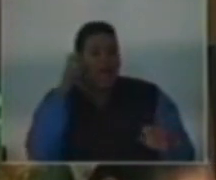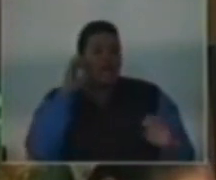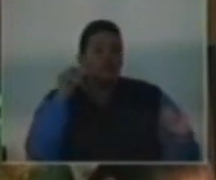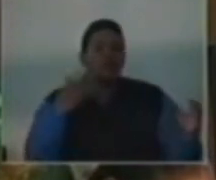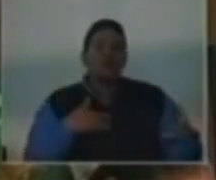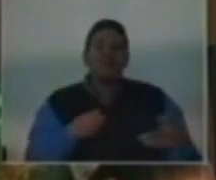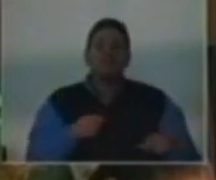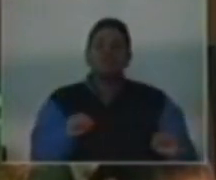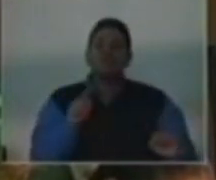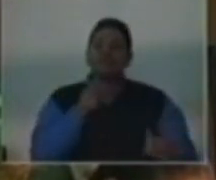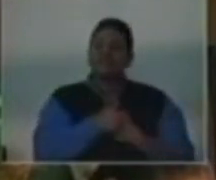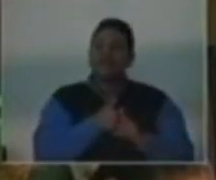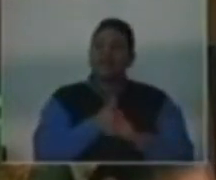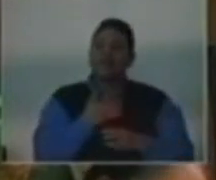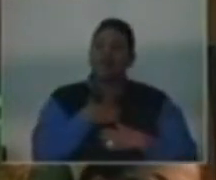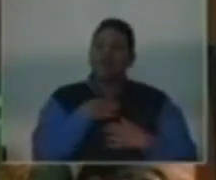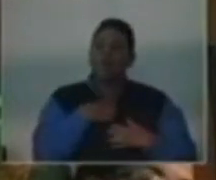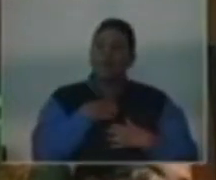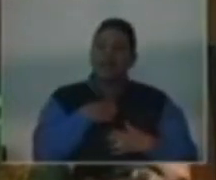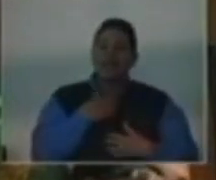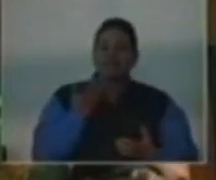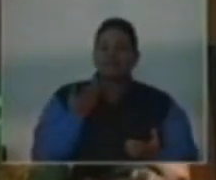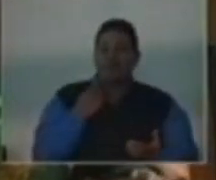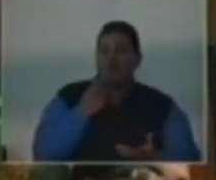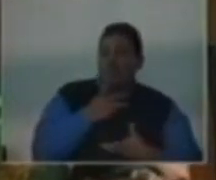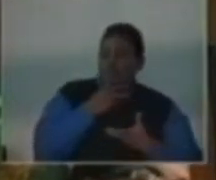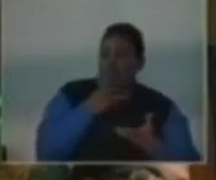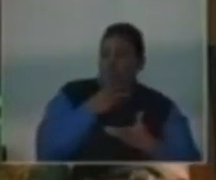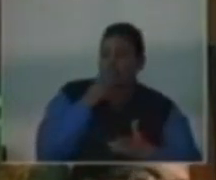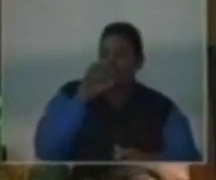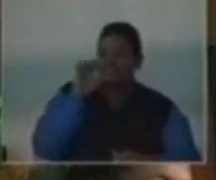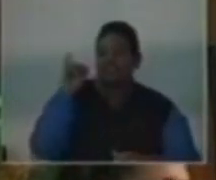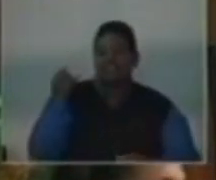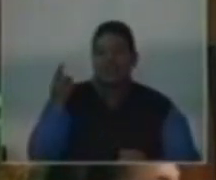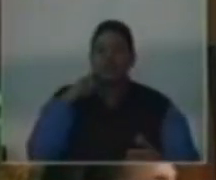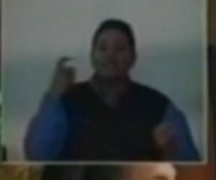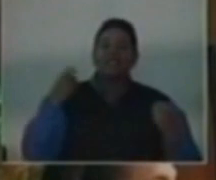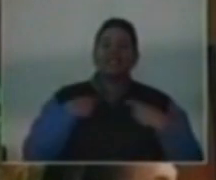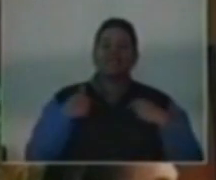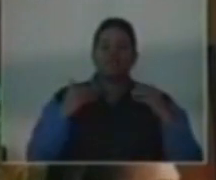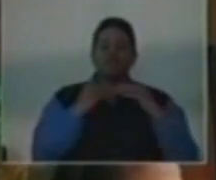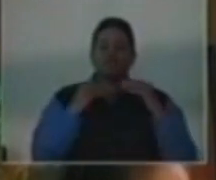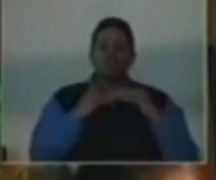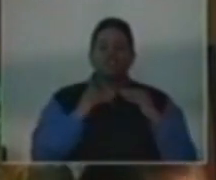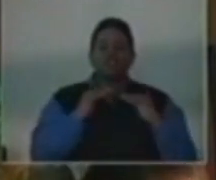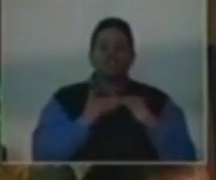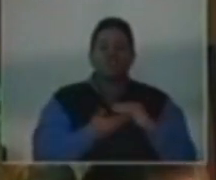bawling that the CCJ will give us justice in Jamaica.